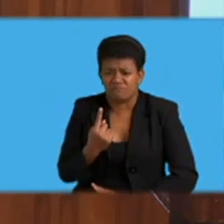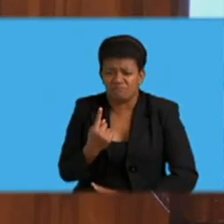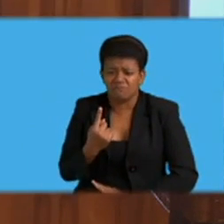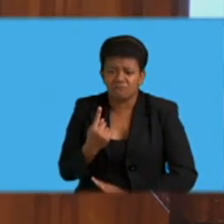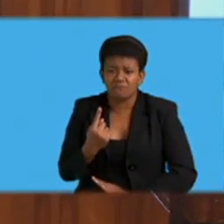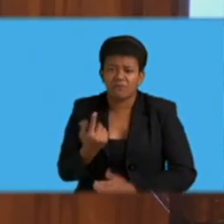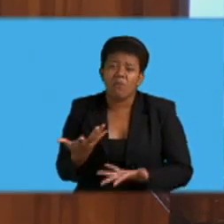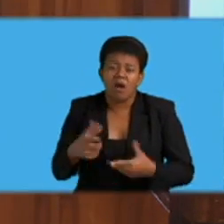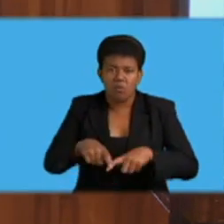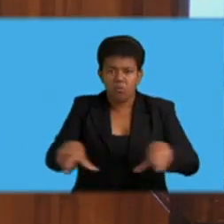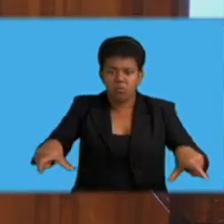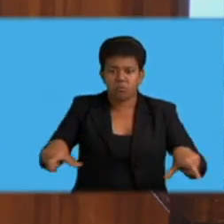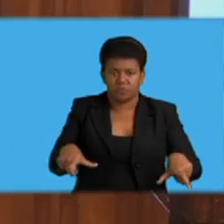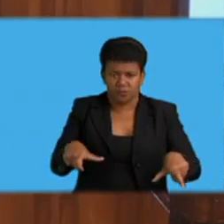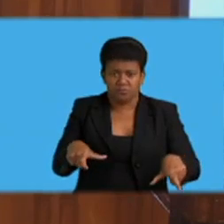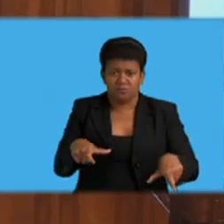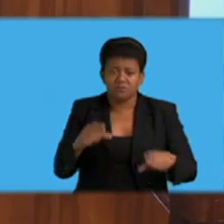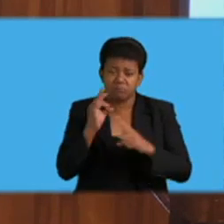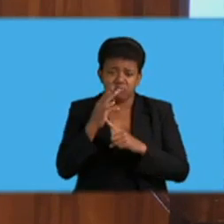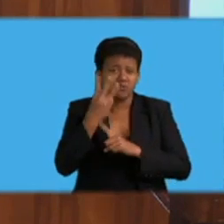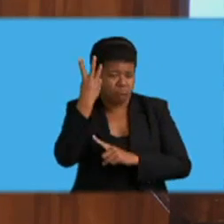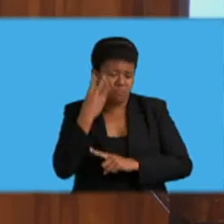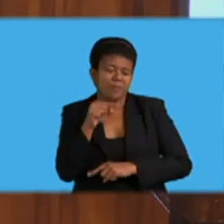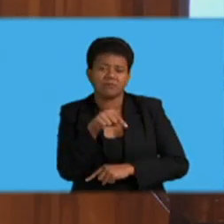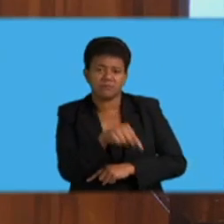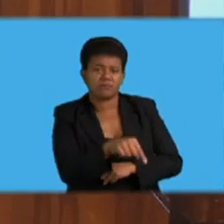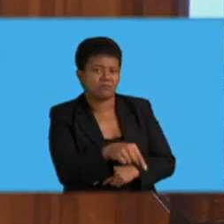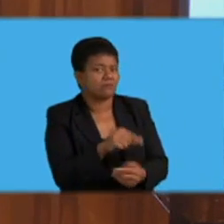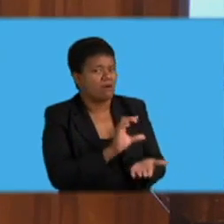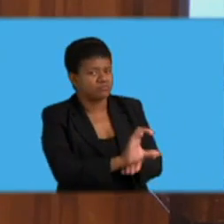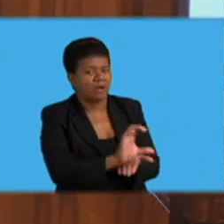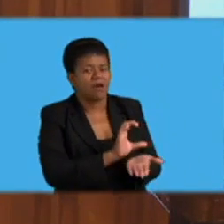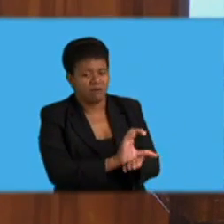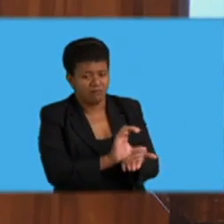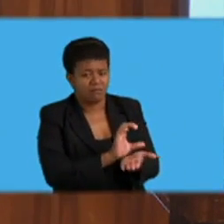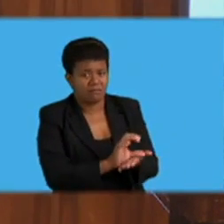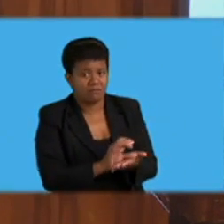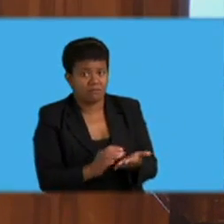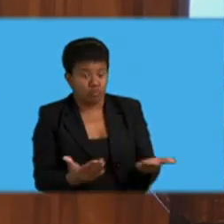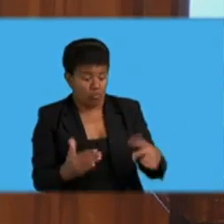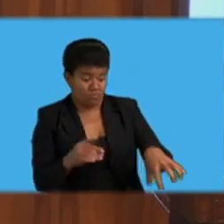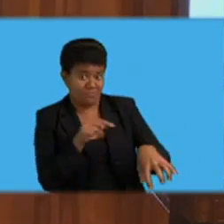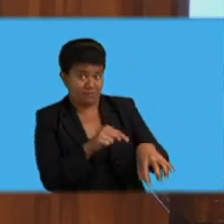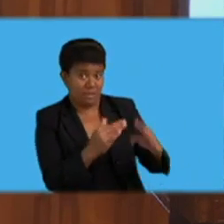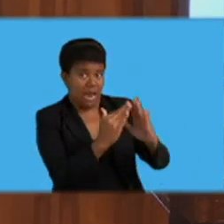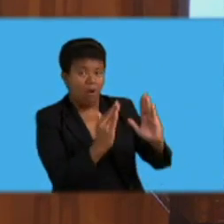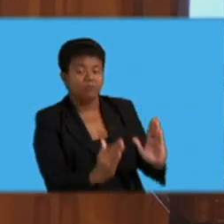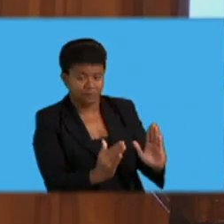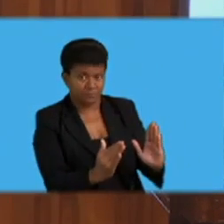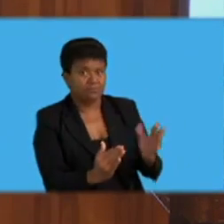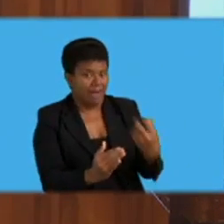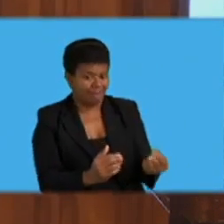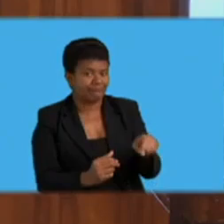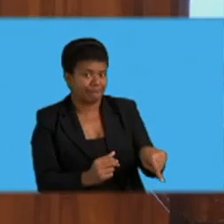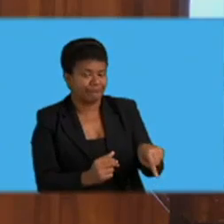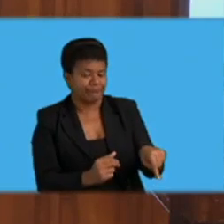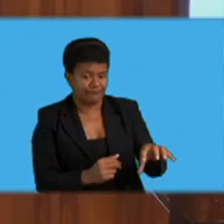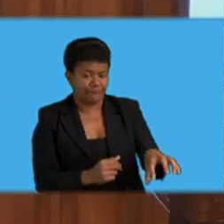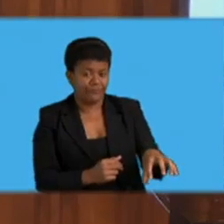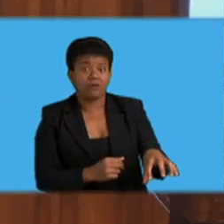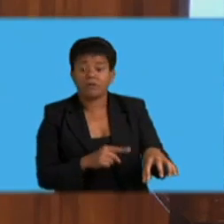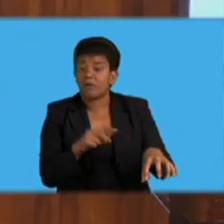State houses for victims and juvenile offenders are pursued with the Ministry of Women and Social Welfare.